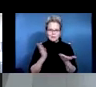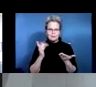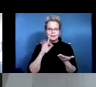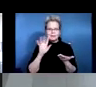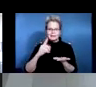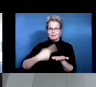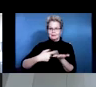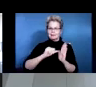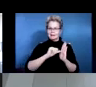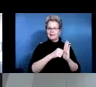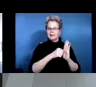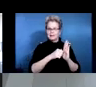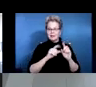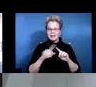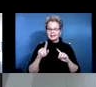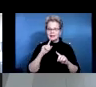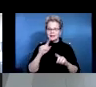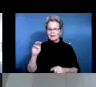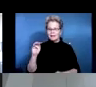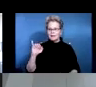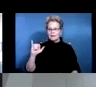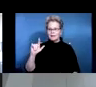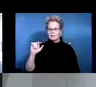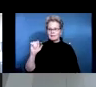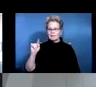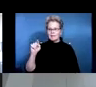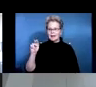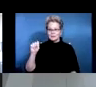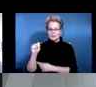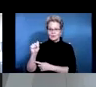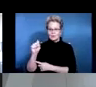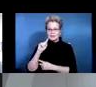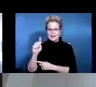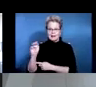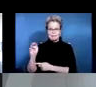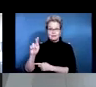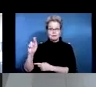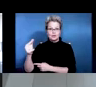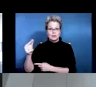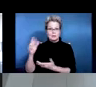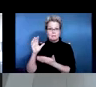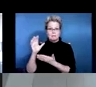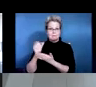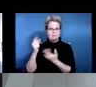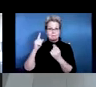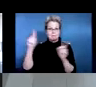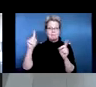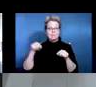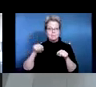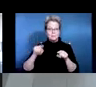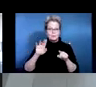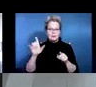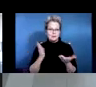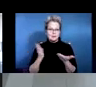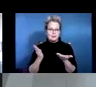and milestones that this individual achieved, um, throughout through the service coordination. Um, so the